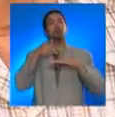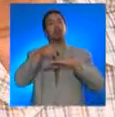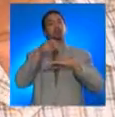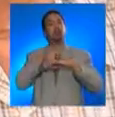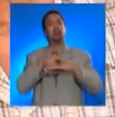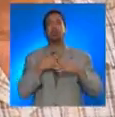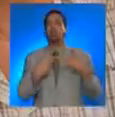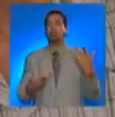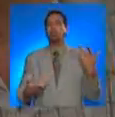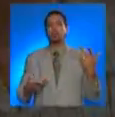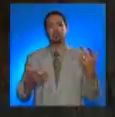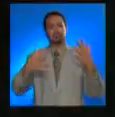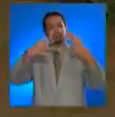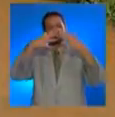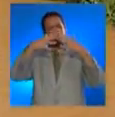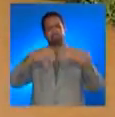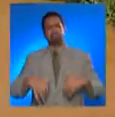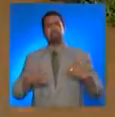Puerto Rico in ruins.